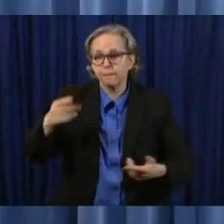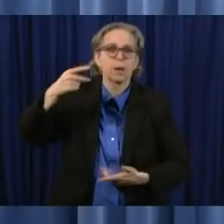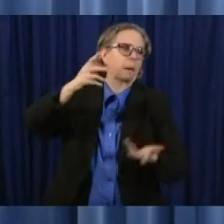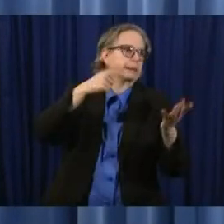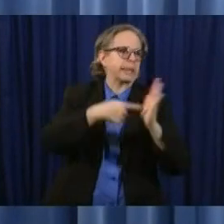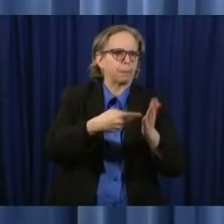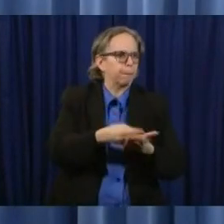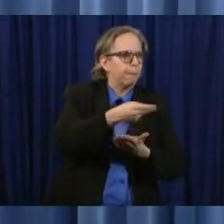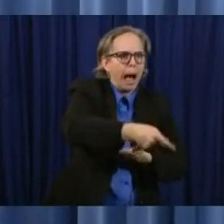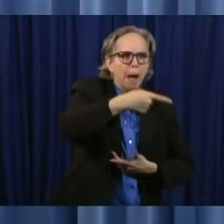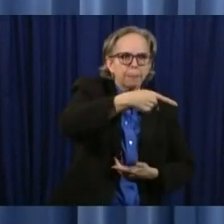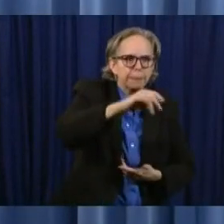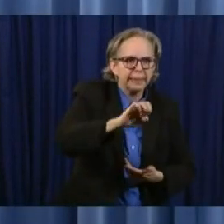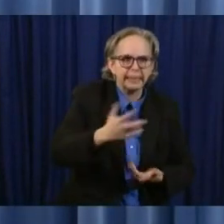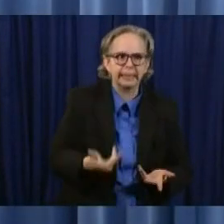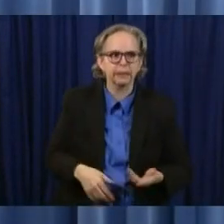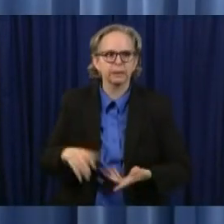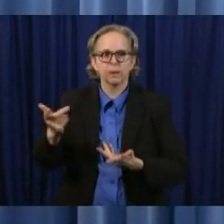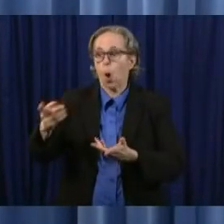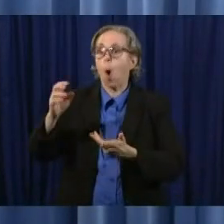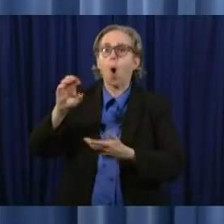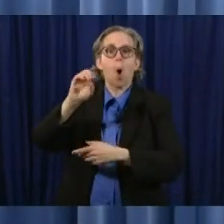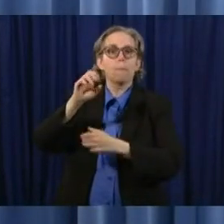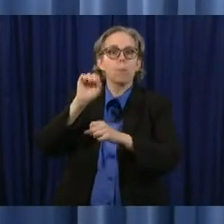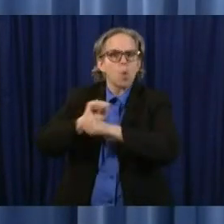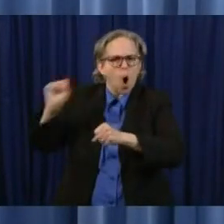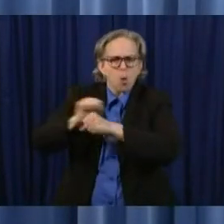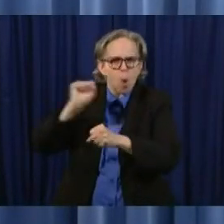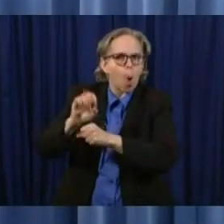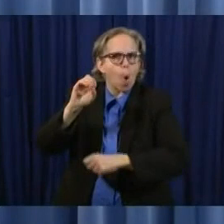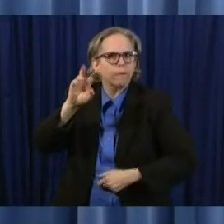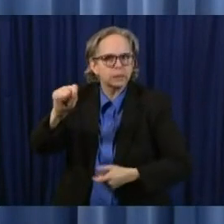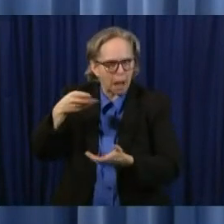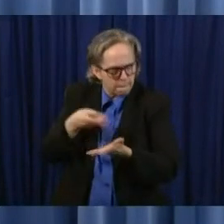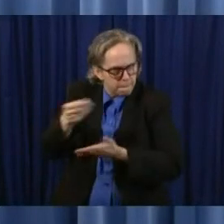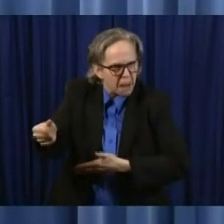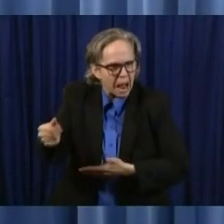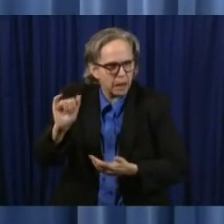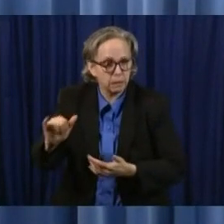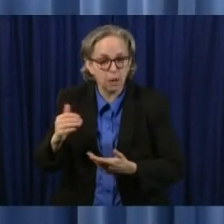costs new technology for virtual court hearings